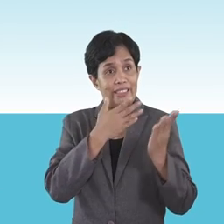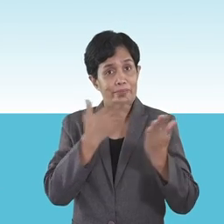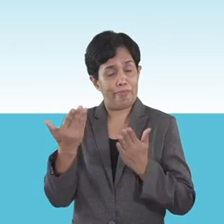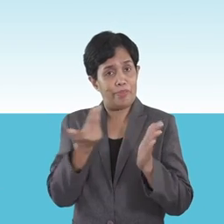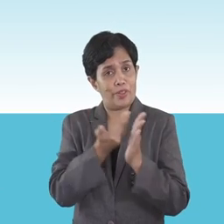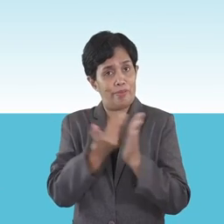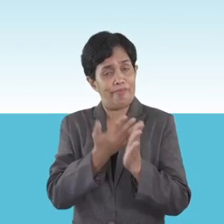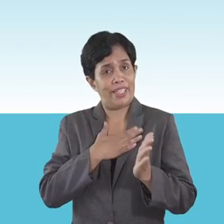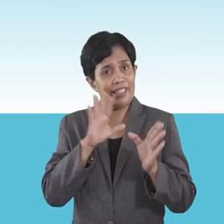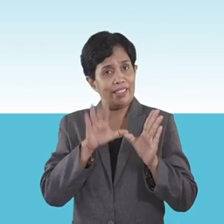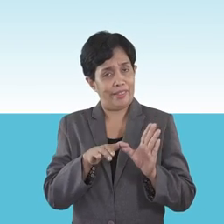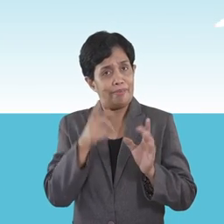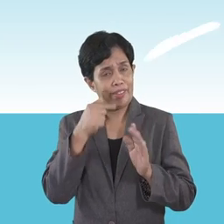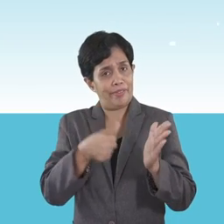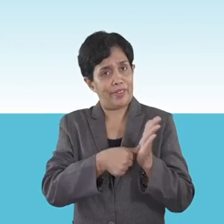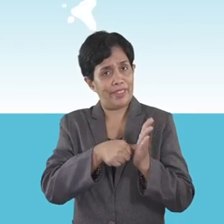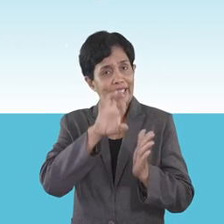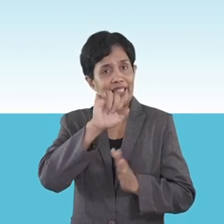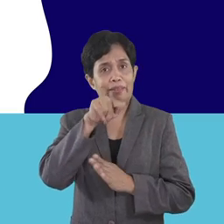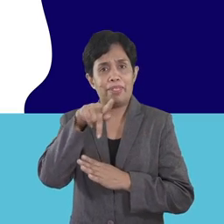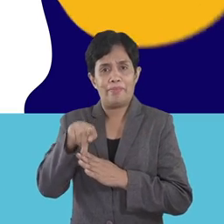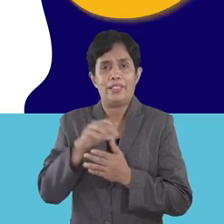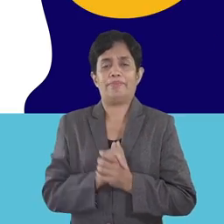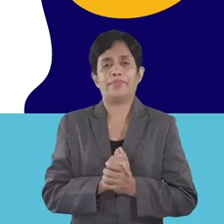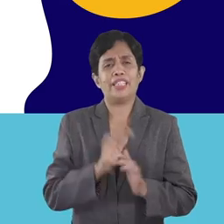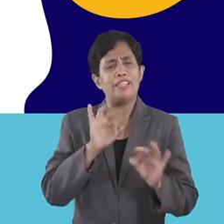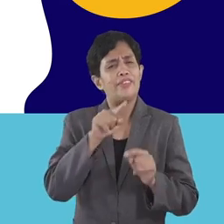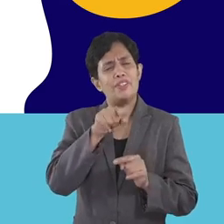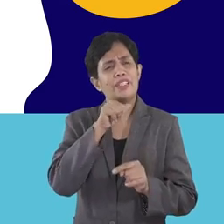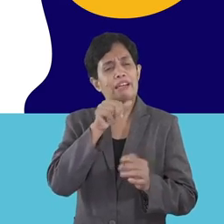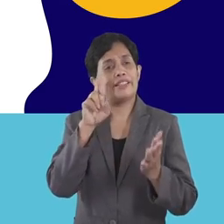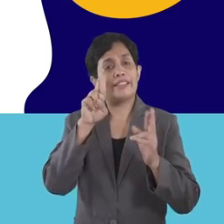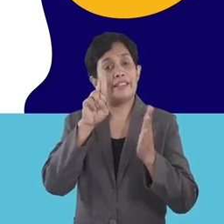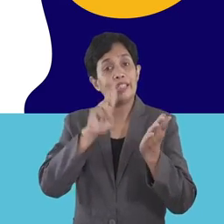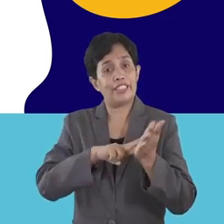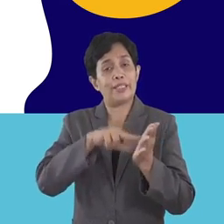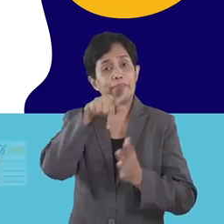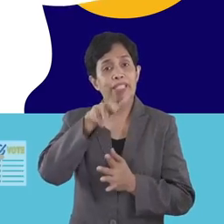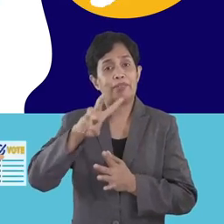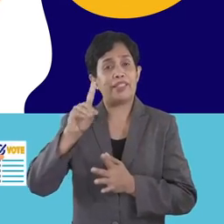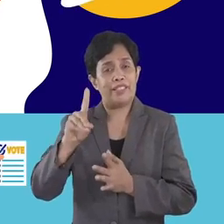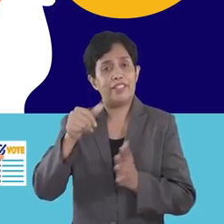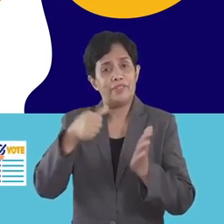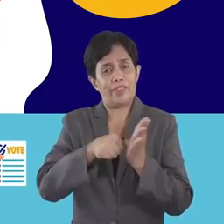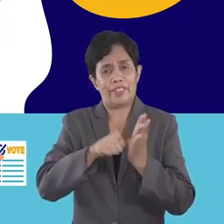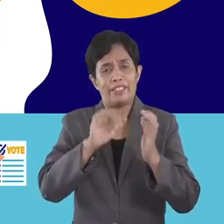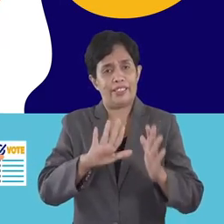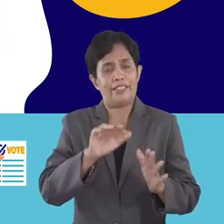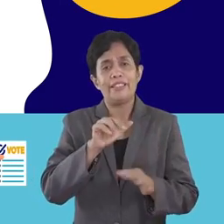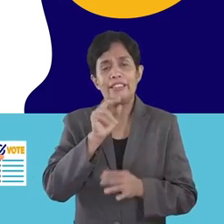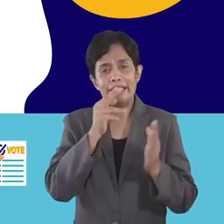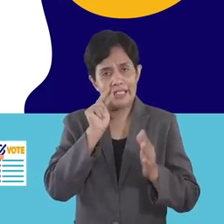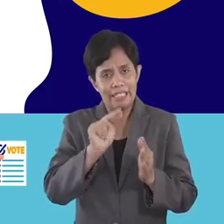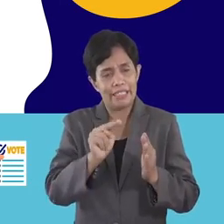disability in order to vote in an EAPP? If you're not registered as a PWD voter, you will need